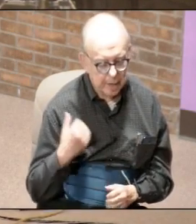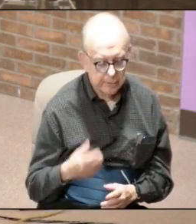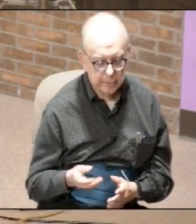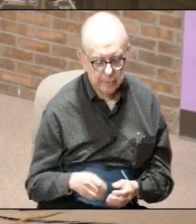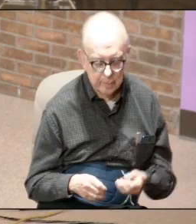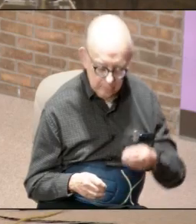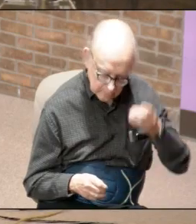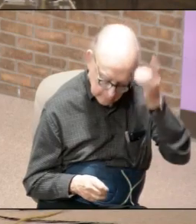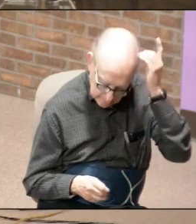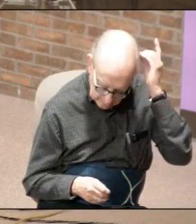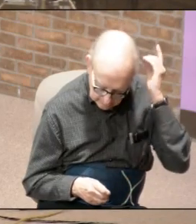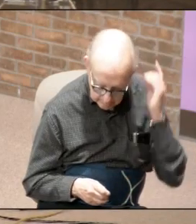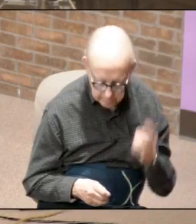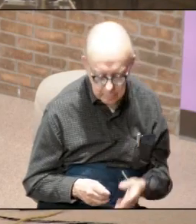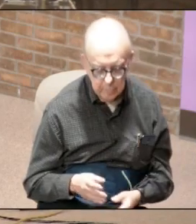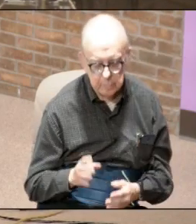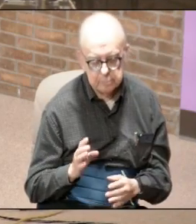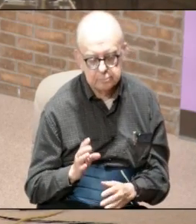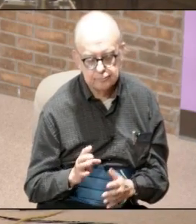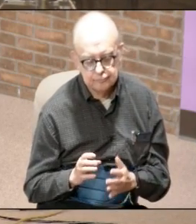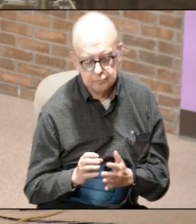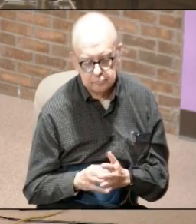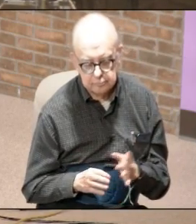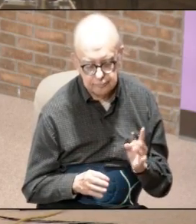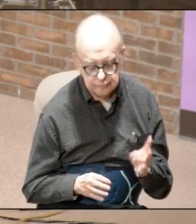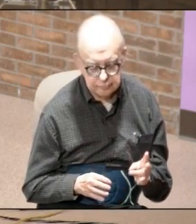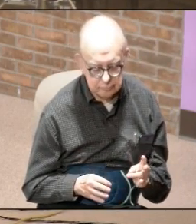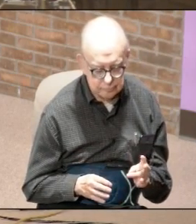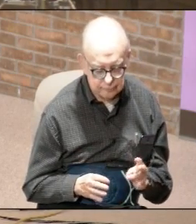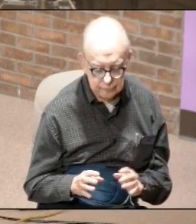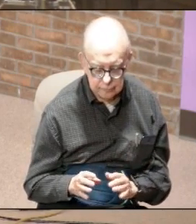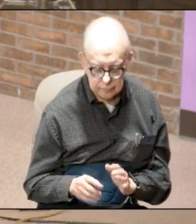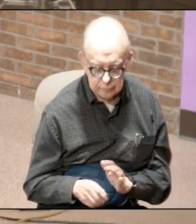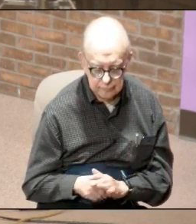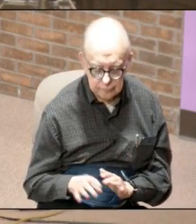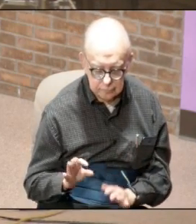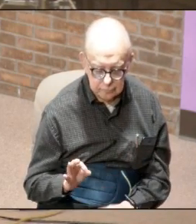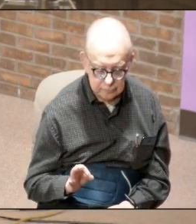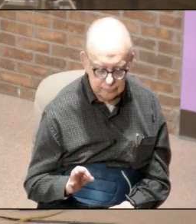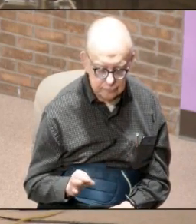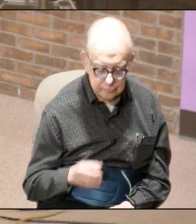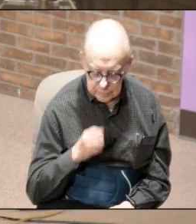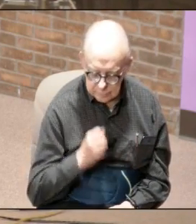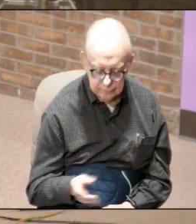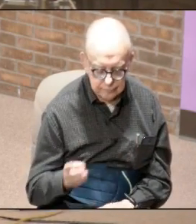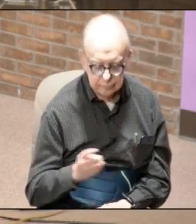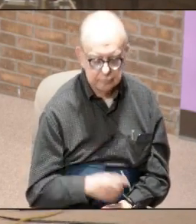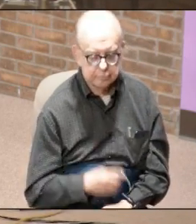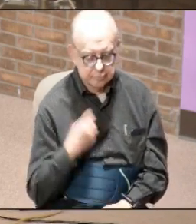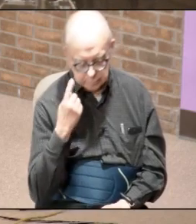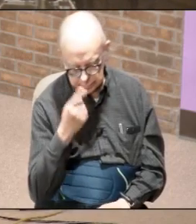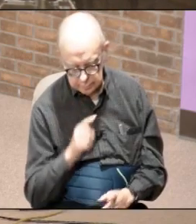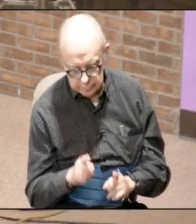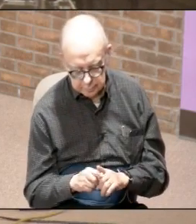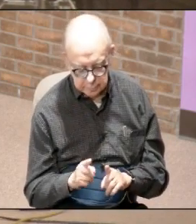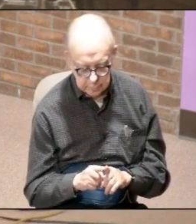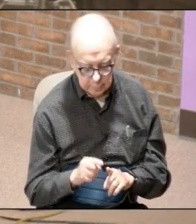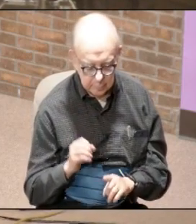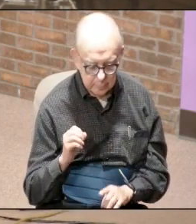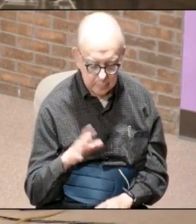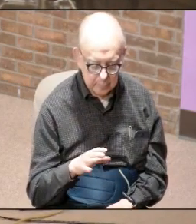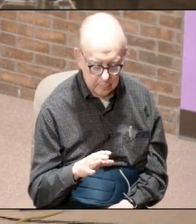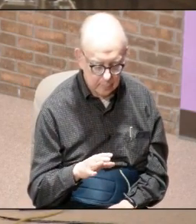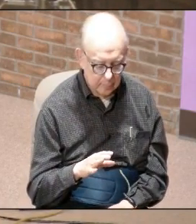is talking about him in Daniel chapter 7 verse 9 where he talks about the ancients of day his face like the sun